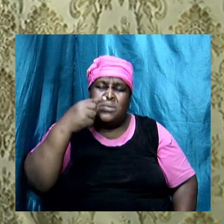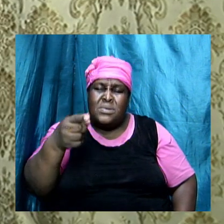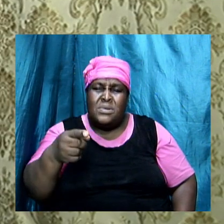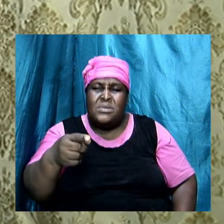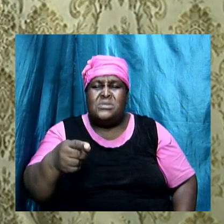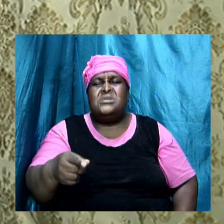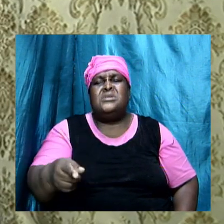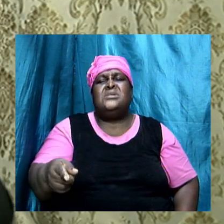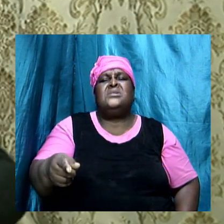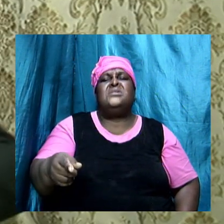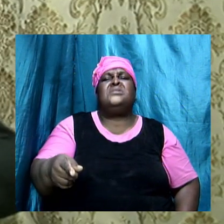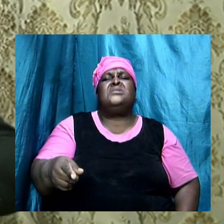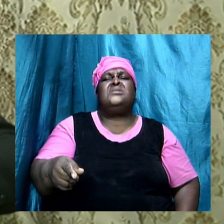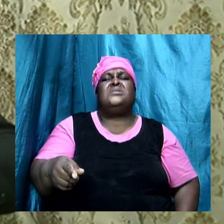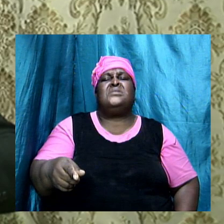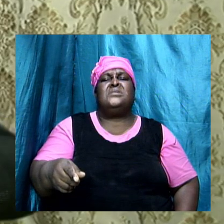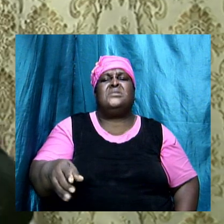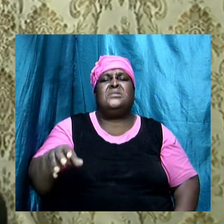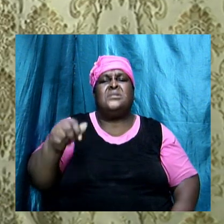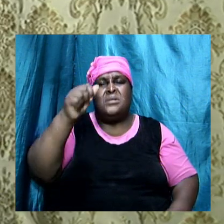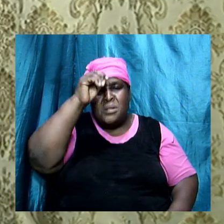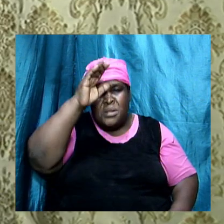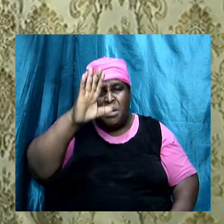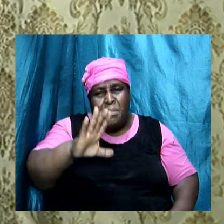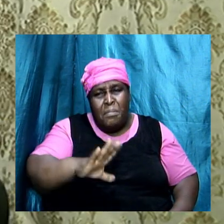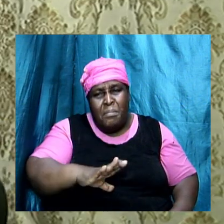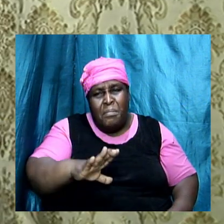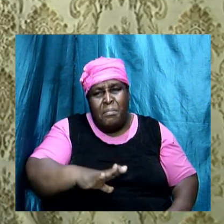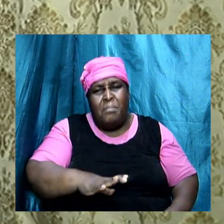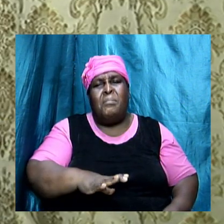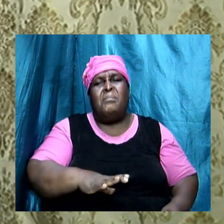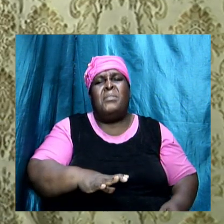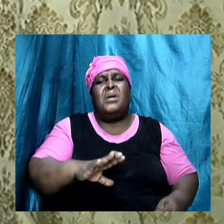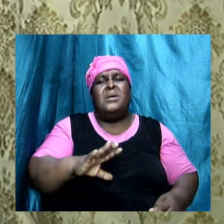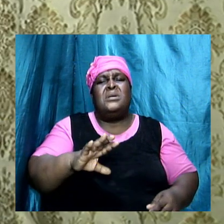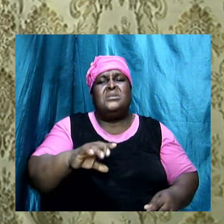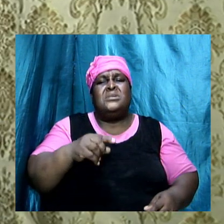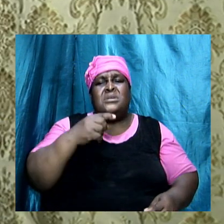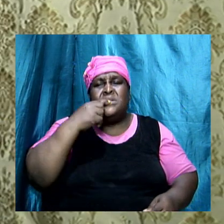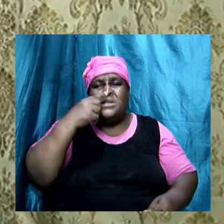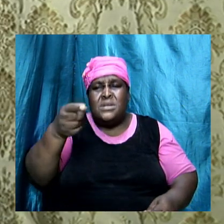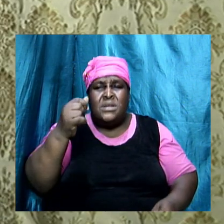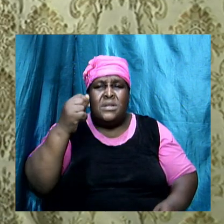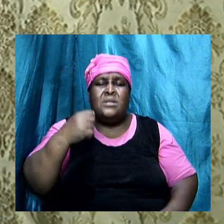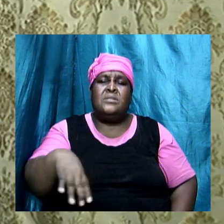to destroy them, let your lady seduce the men.